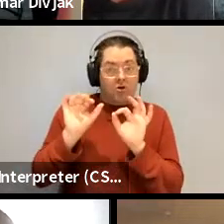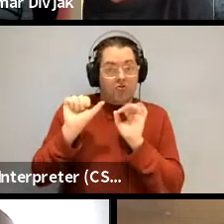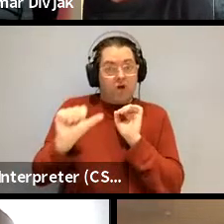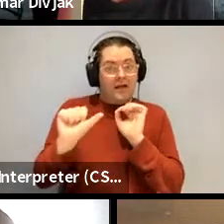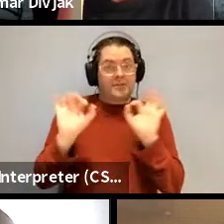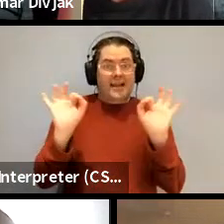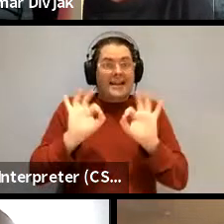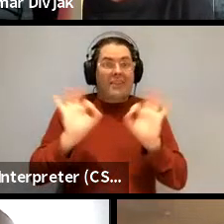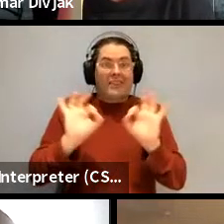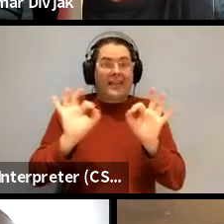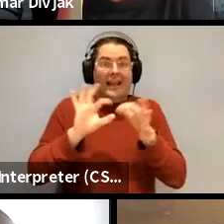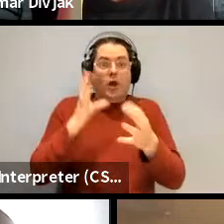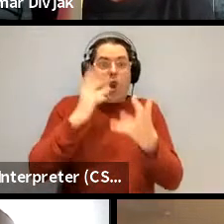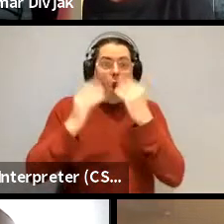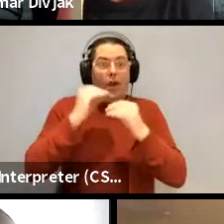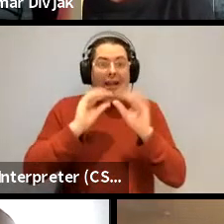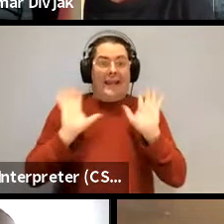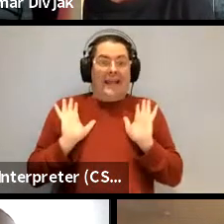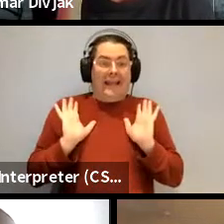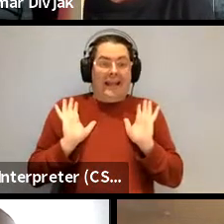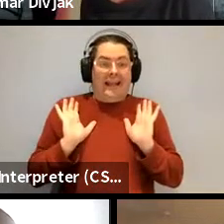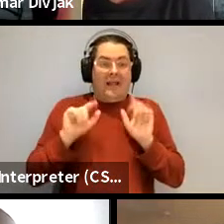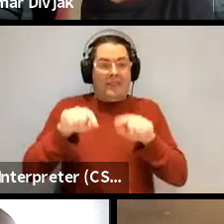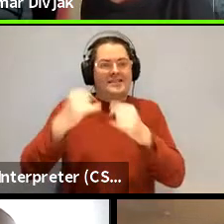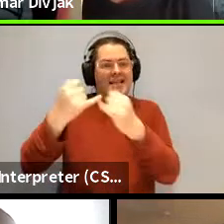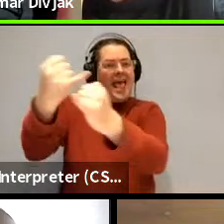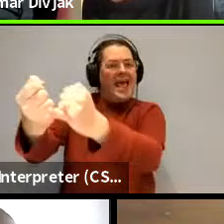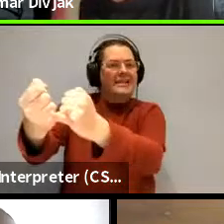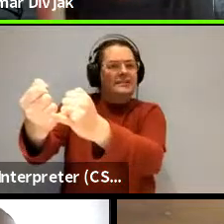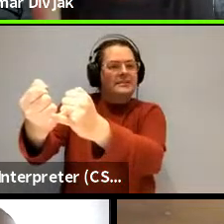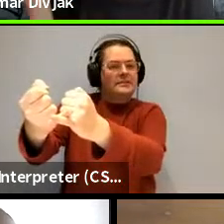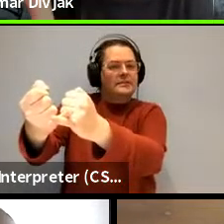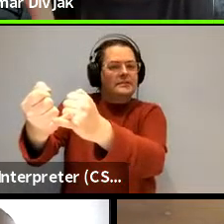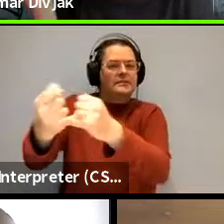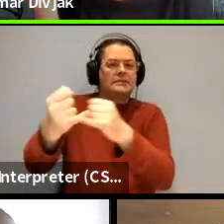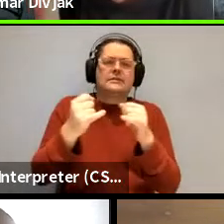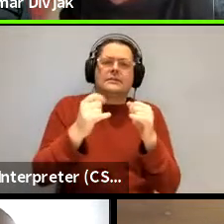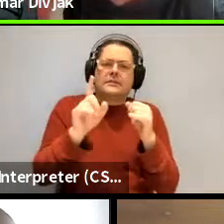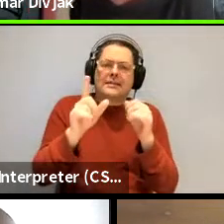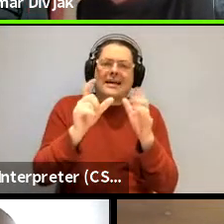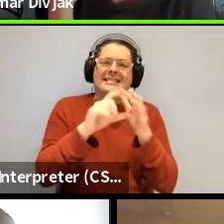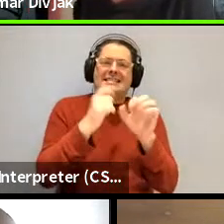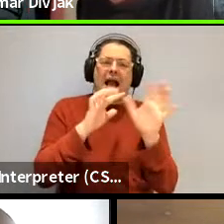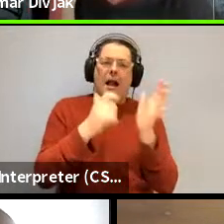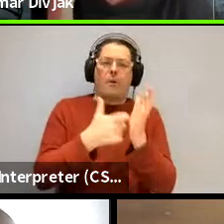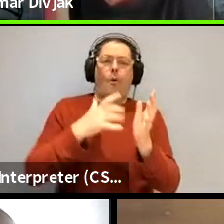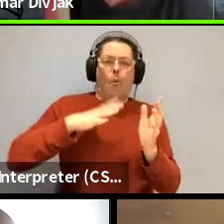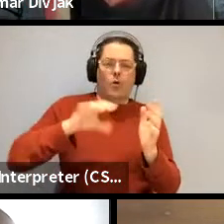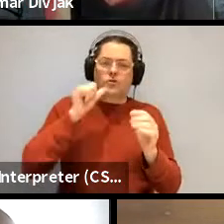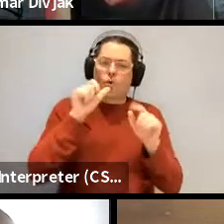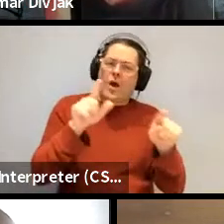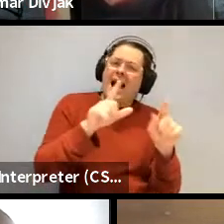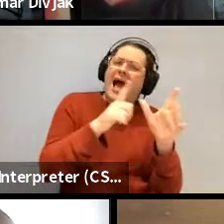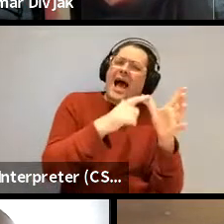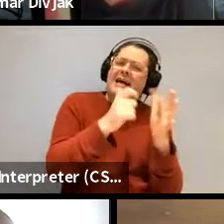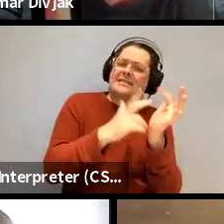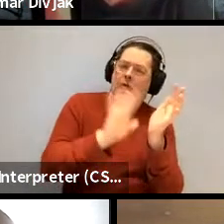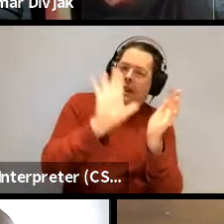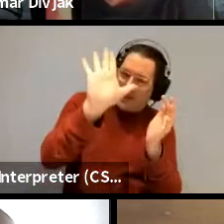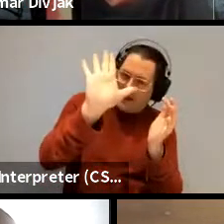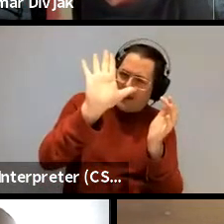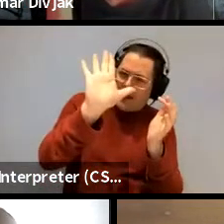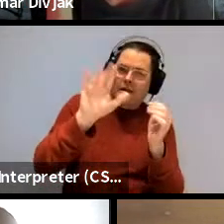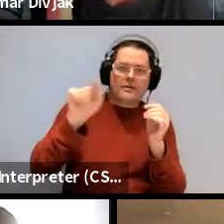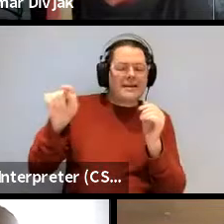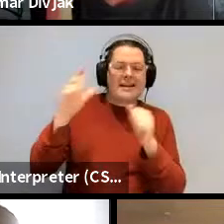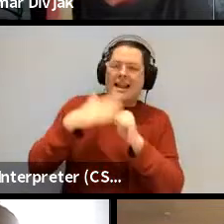there's nothing about learning here this is about the end result the result like that i mean she she doesn't claim